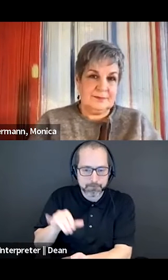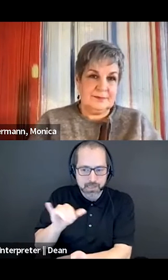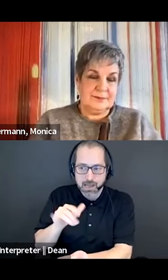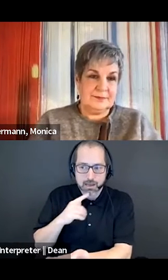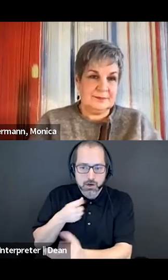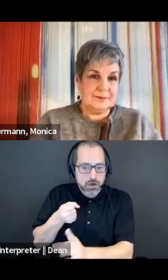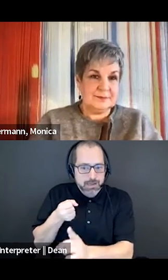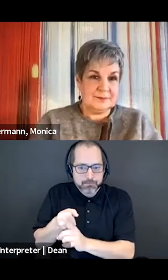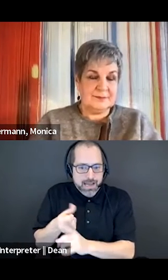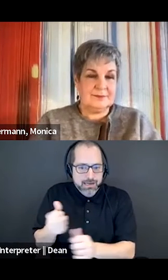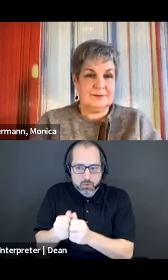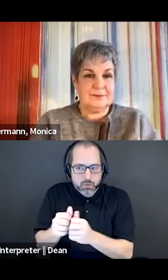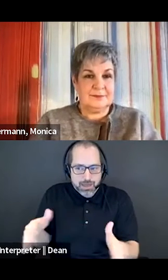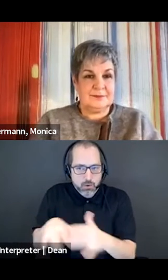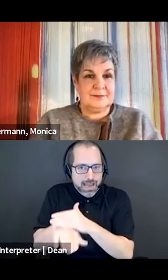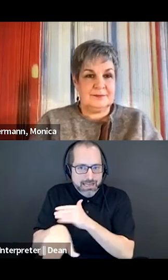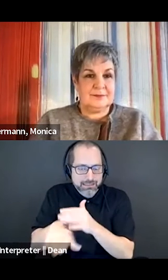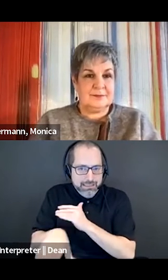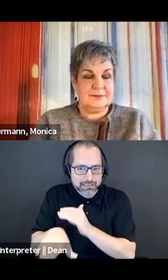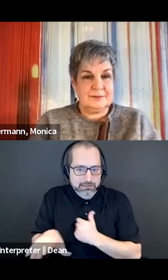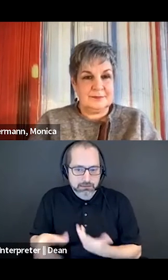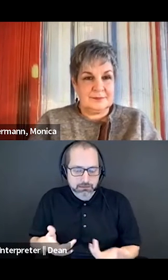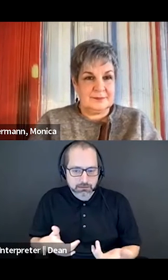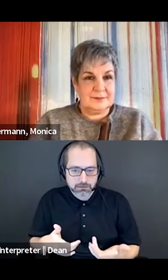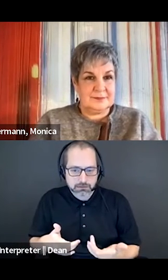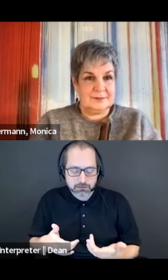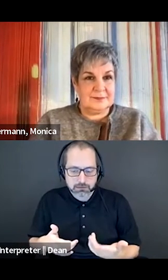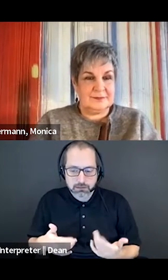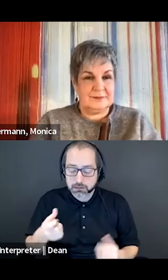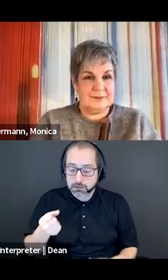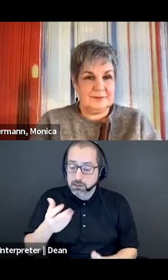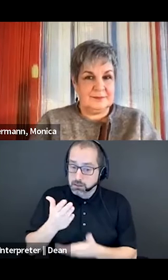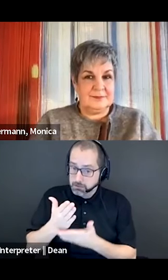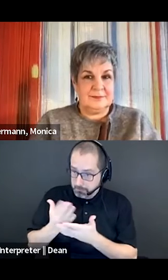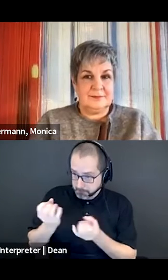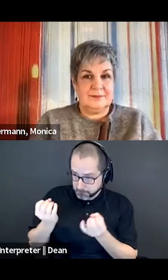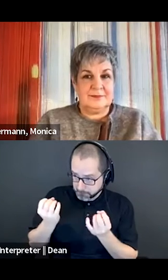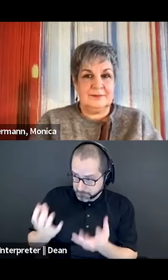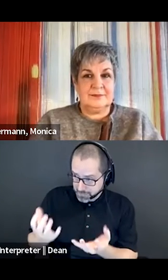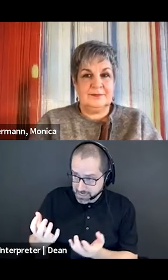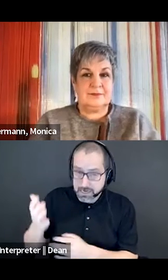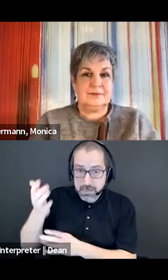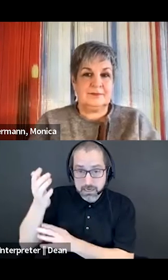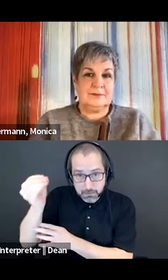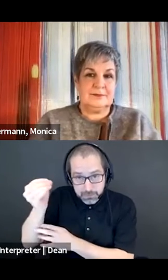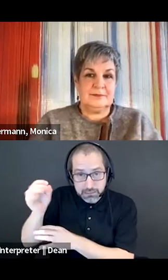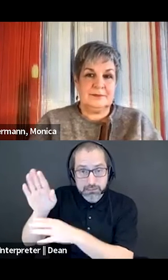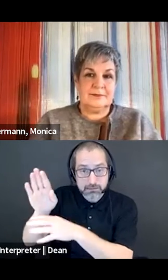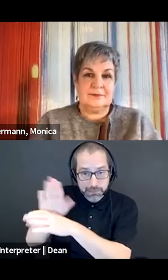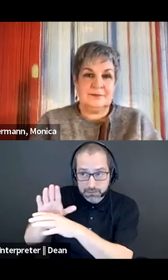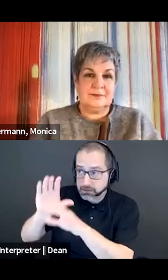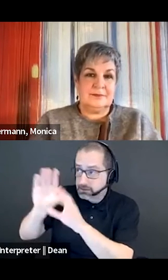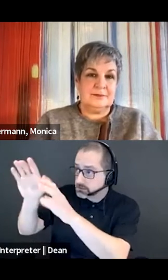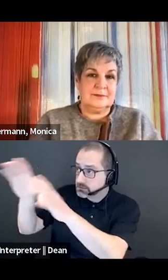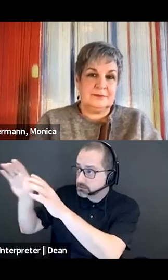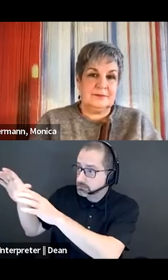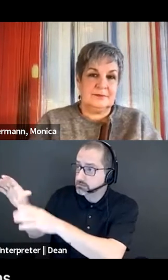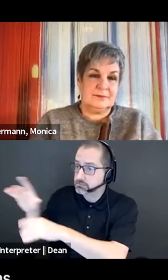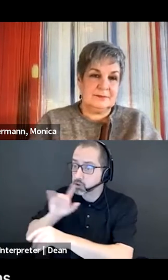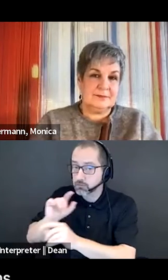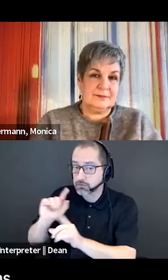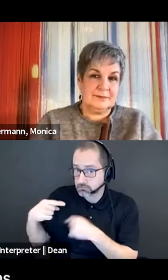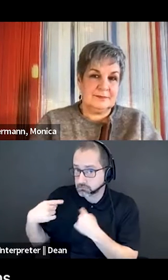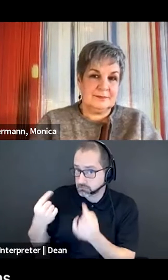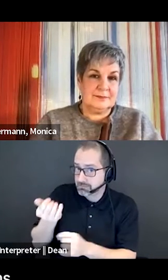access to those? And I think that, you know, a lot of organizations over the last 18 months have taken a really significant journey,